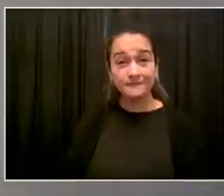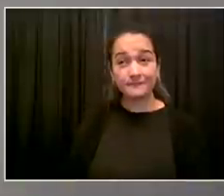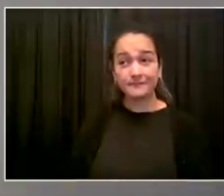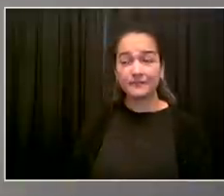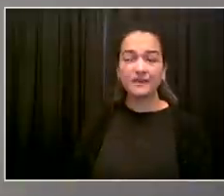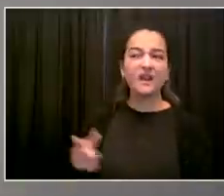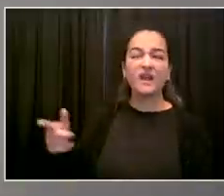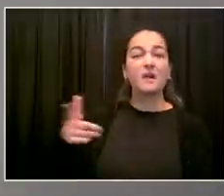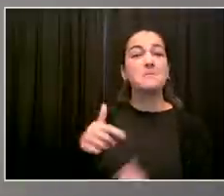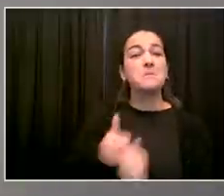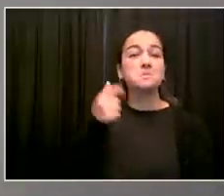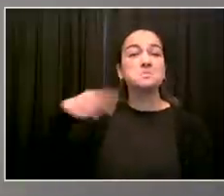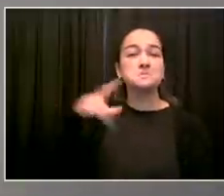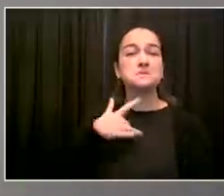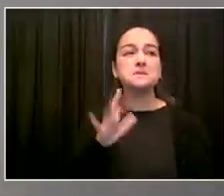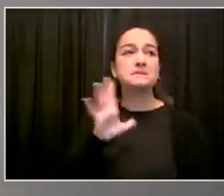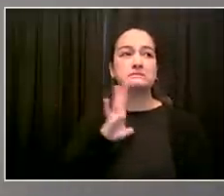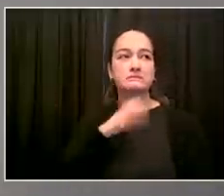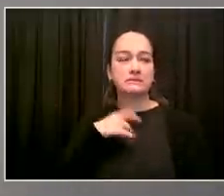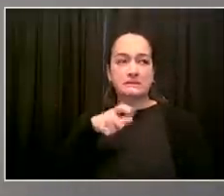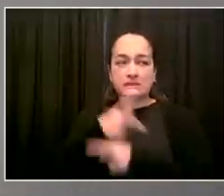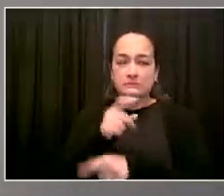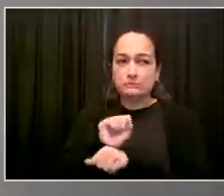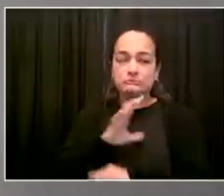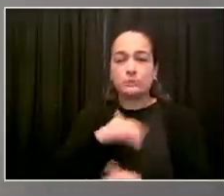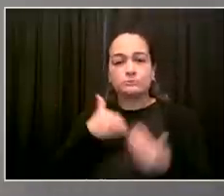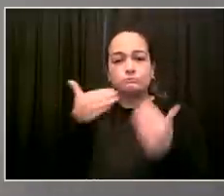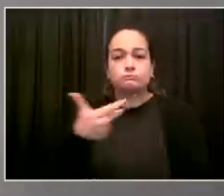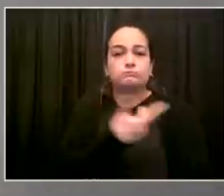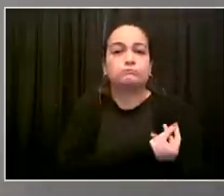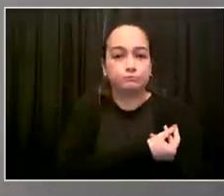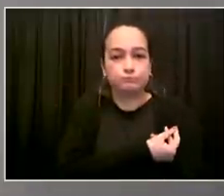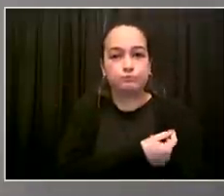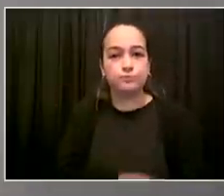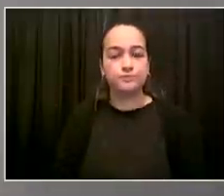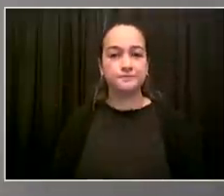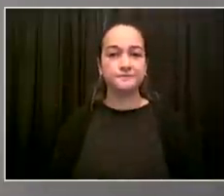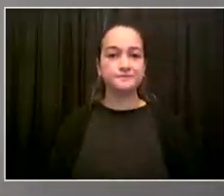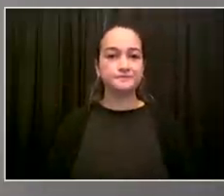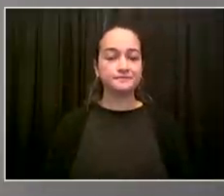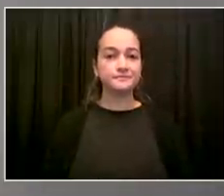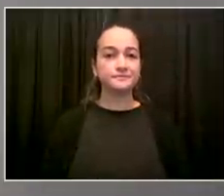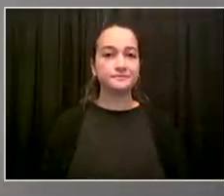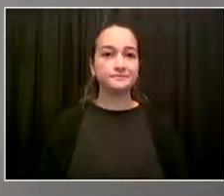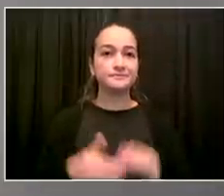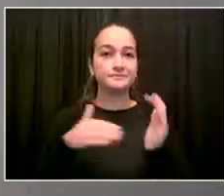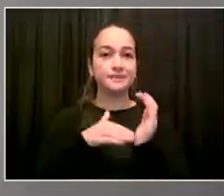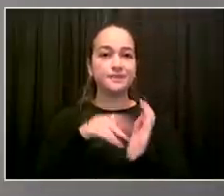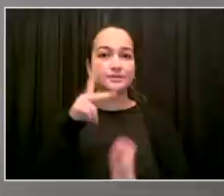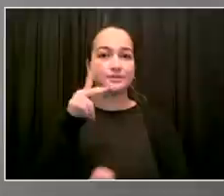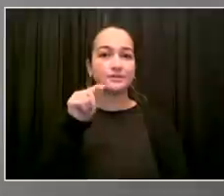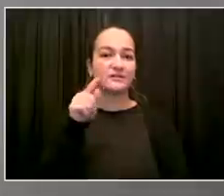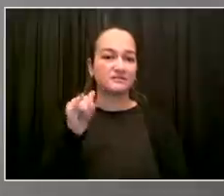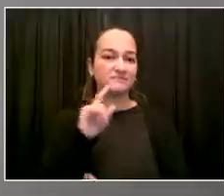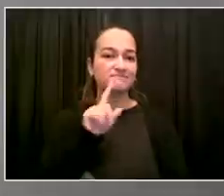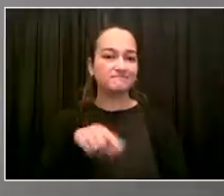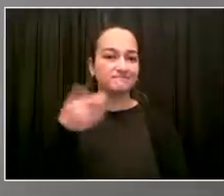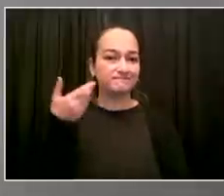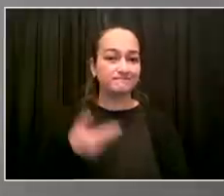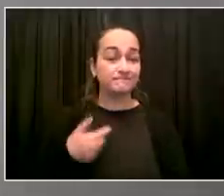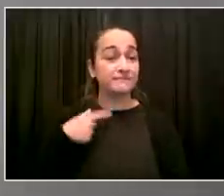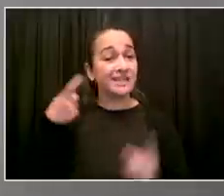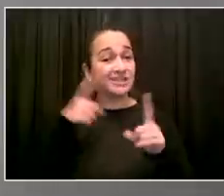Yes, sir. I totally agree with your analogy. And when I did a town hall last week, I got a lot of positive